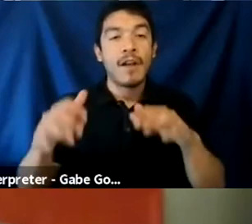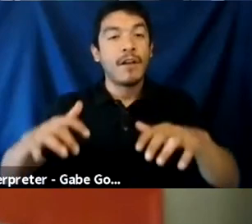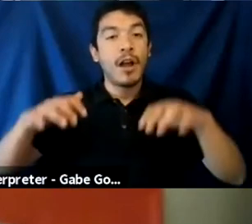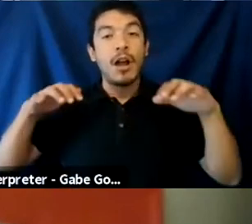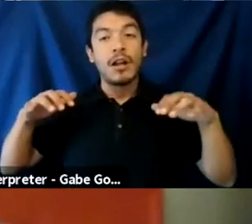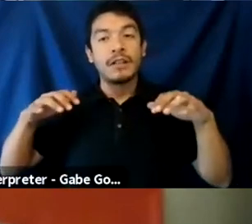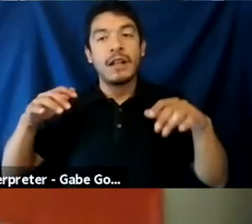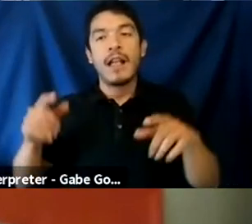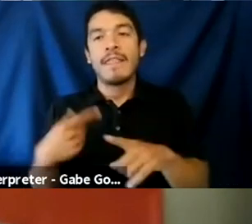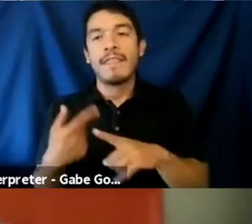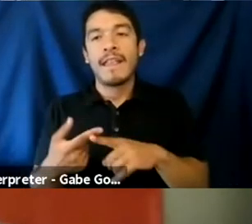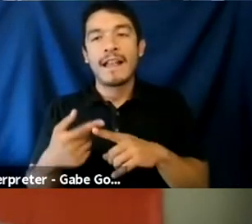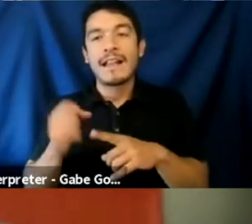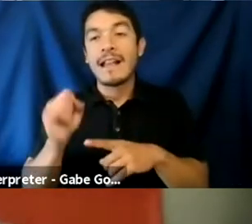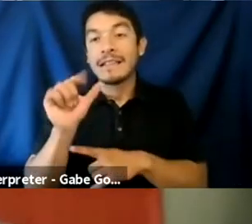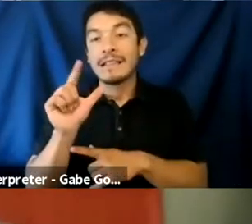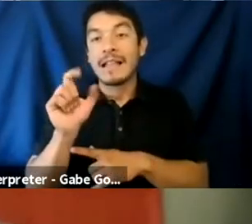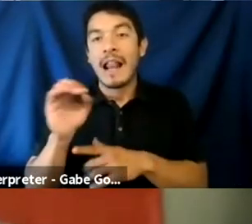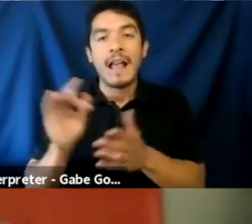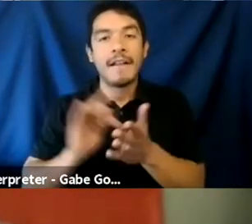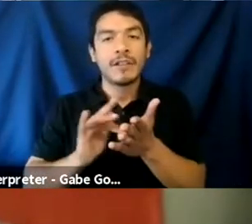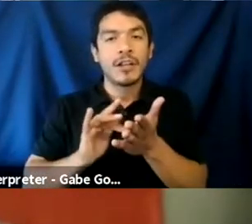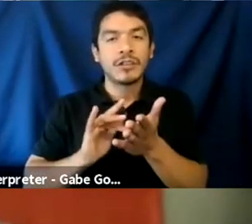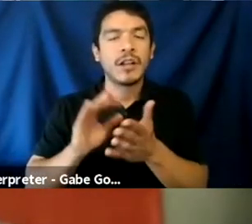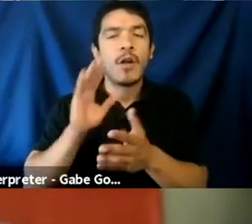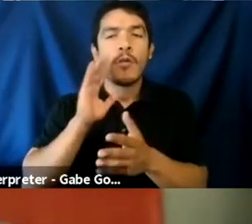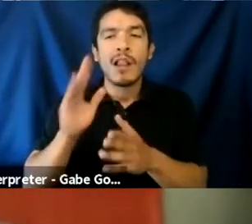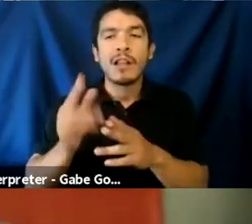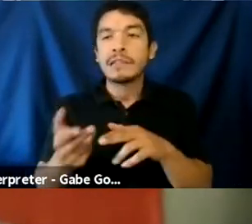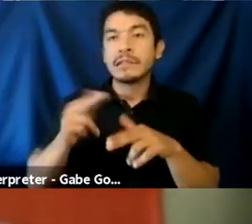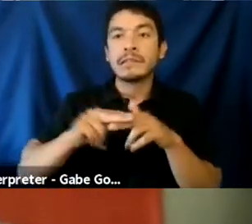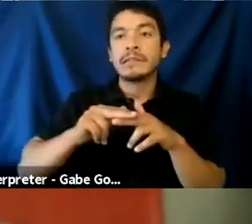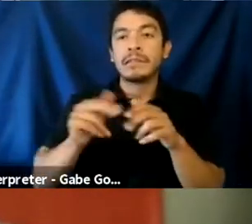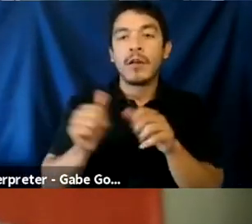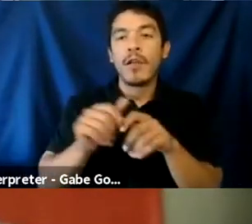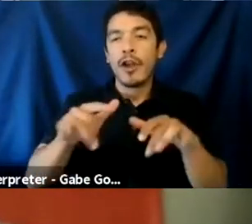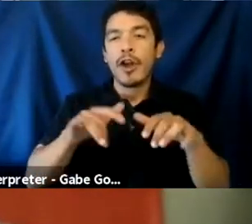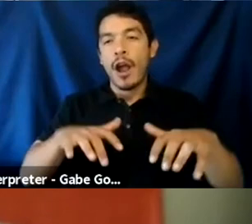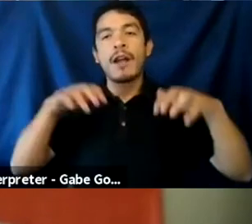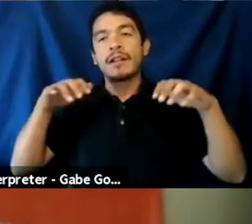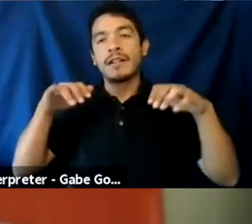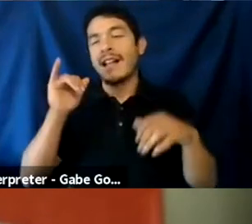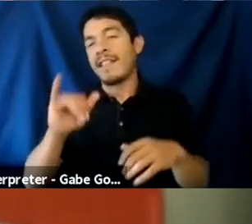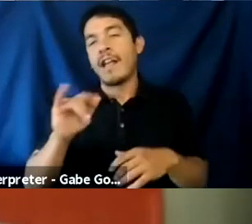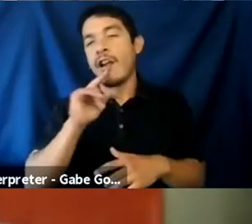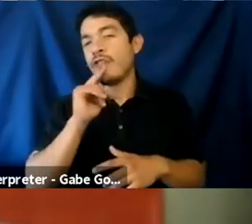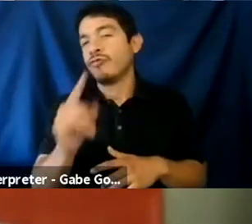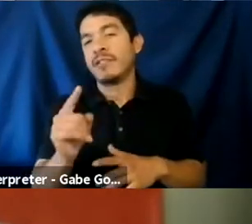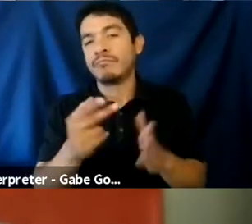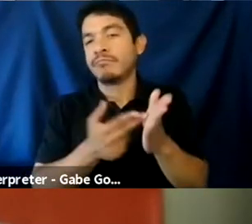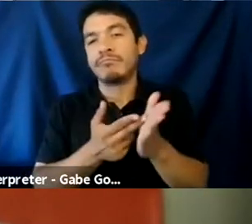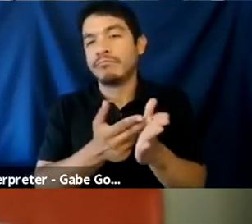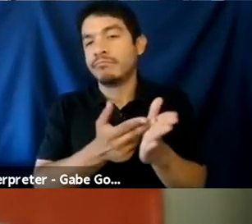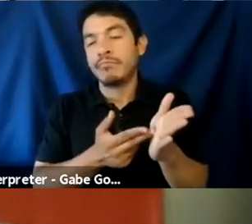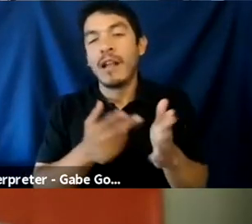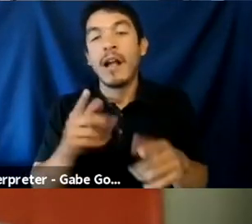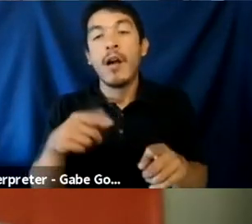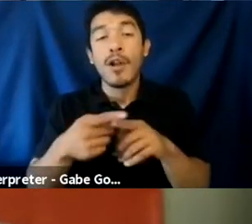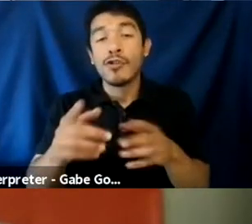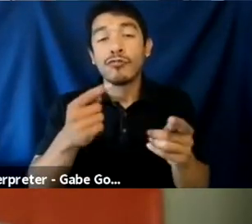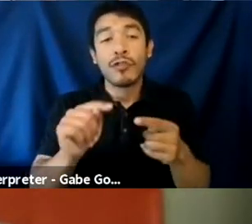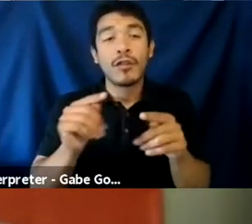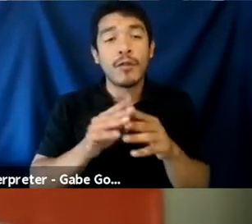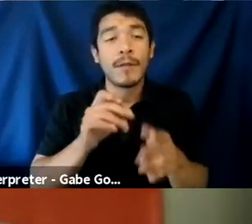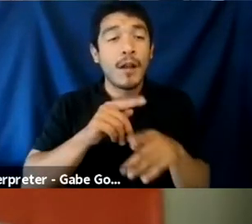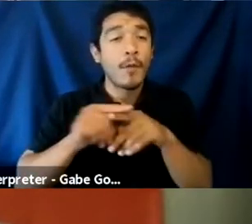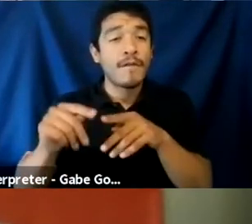it like the, the scale of toxicity increases with the scale of audience. Like that's just sort of a reality, especially if you're trying to be a professional in